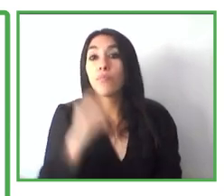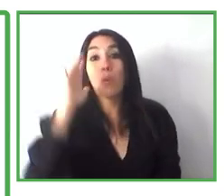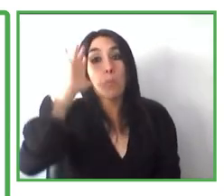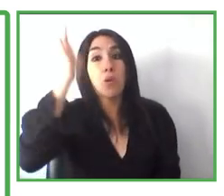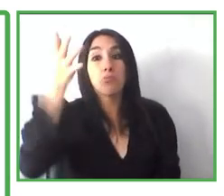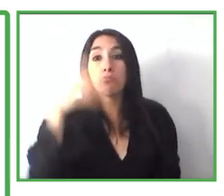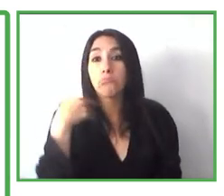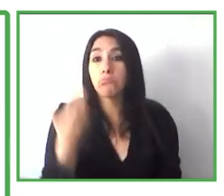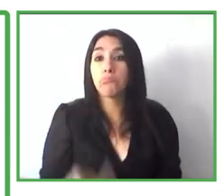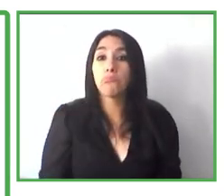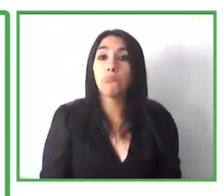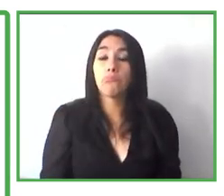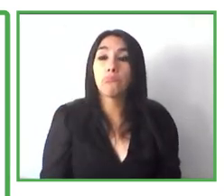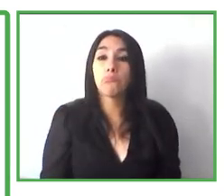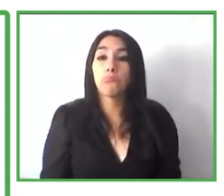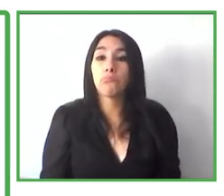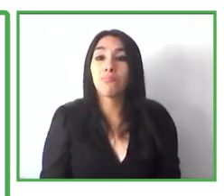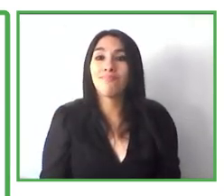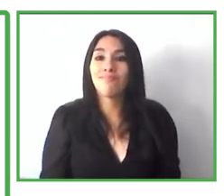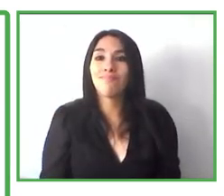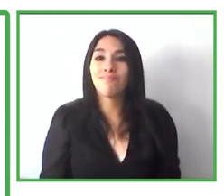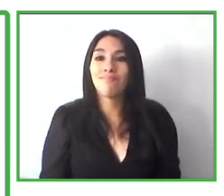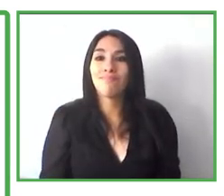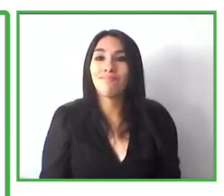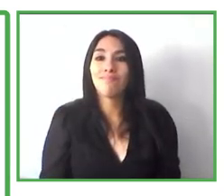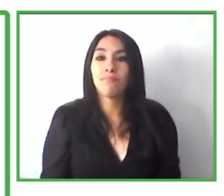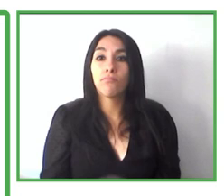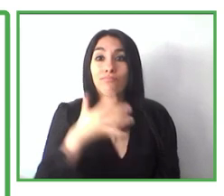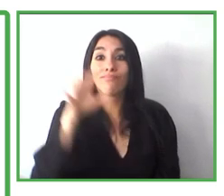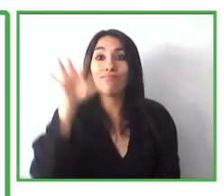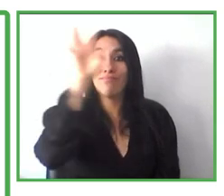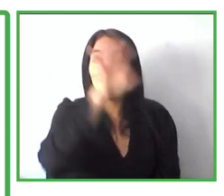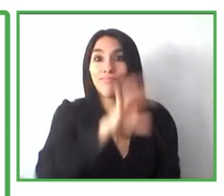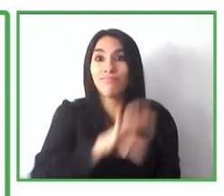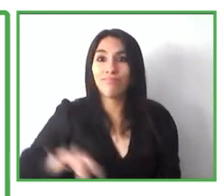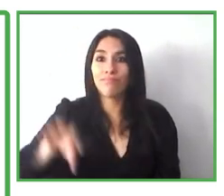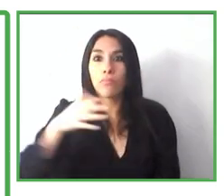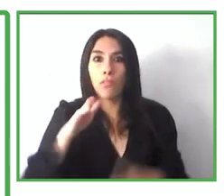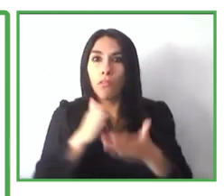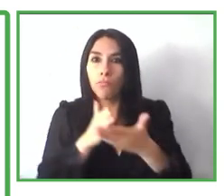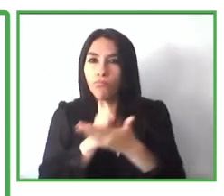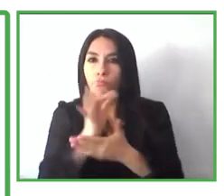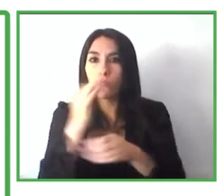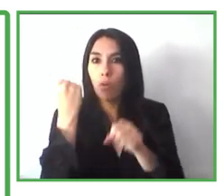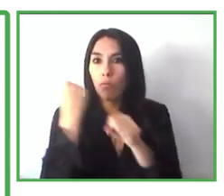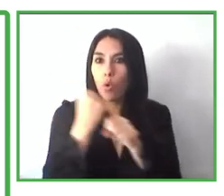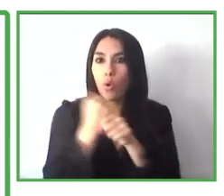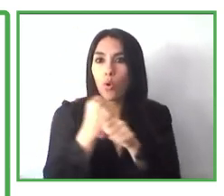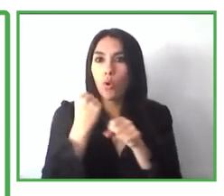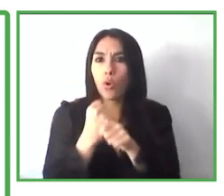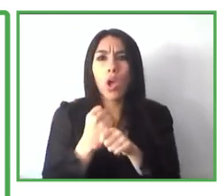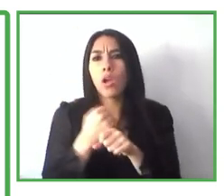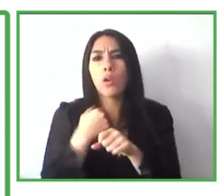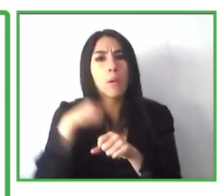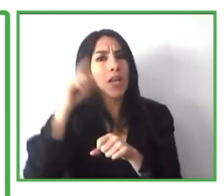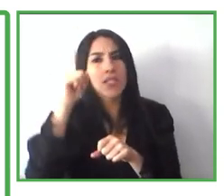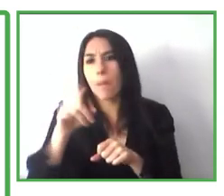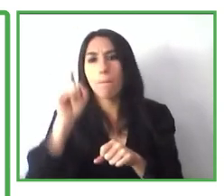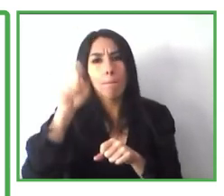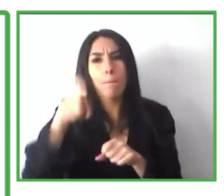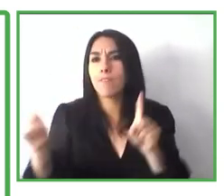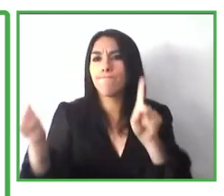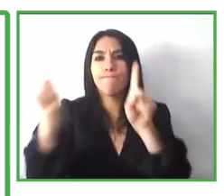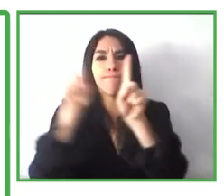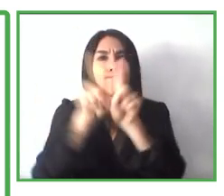Then comes a very important step, which is the onboarding process. Most of the time we are there supporting our